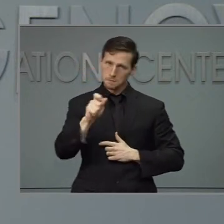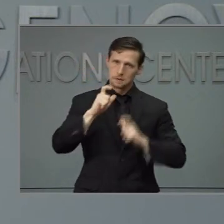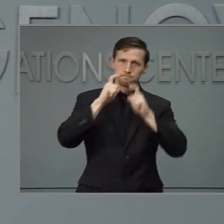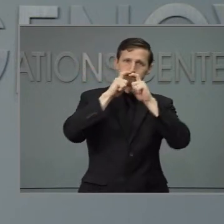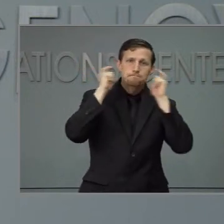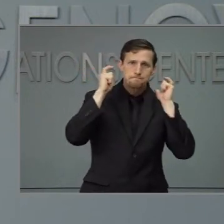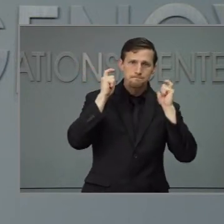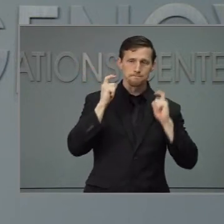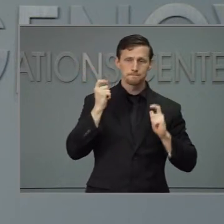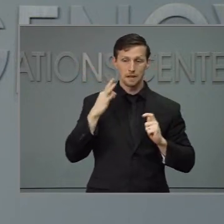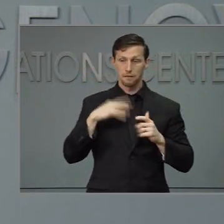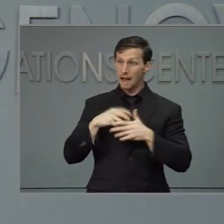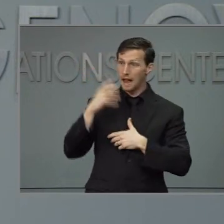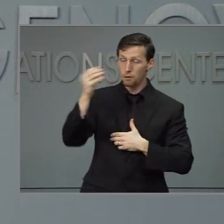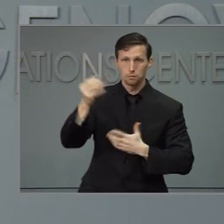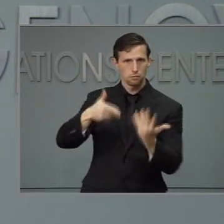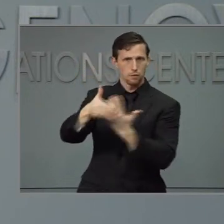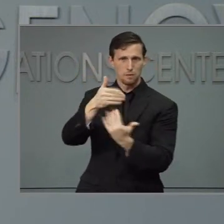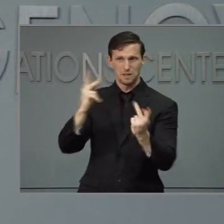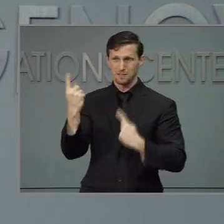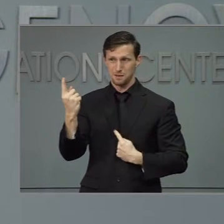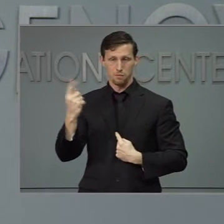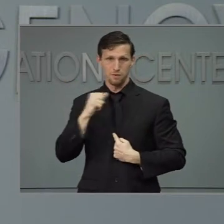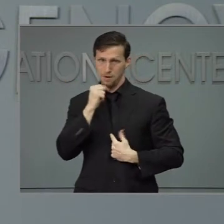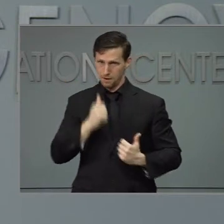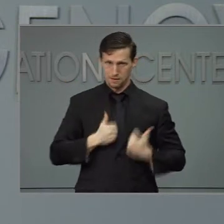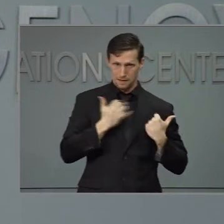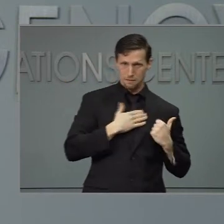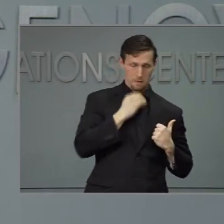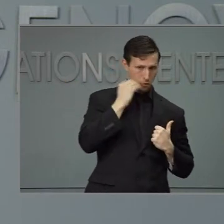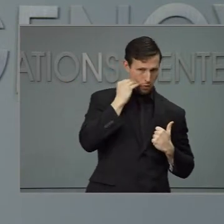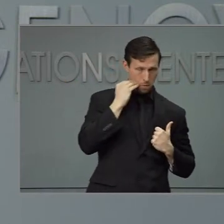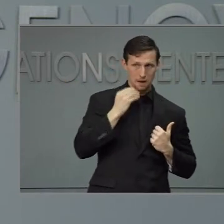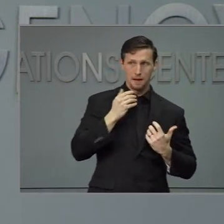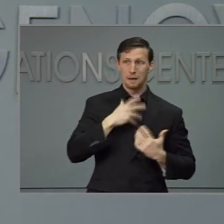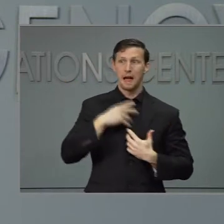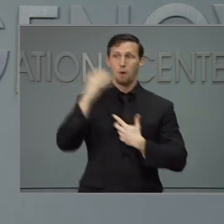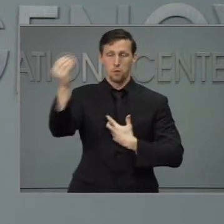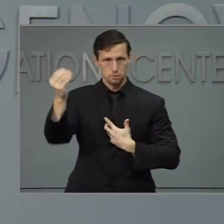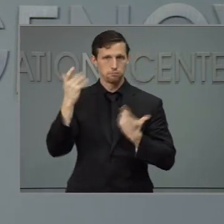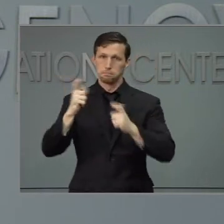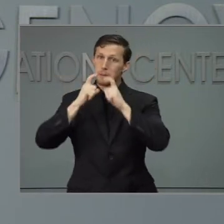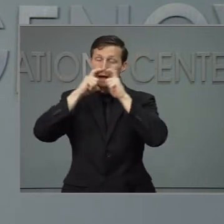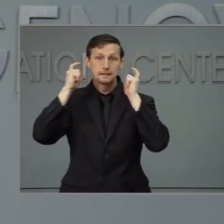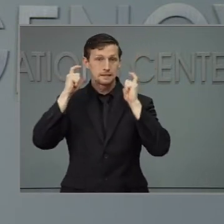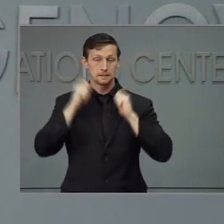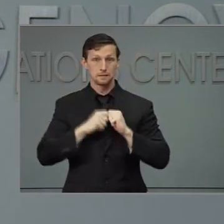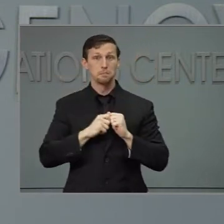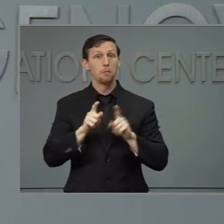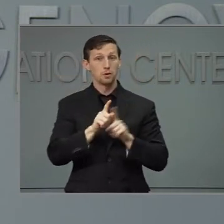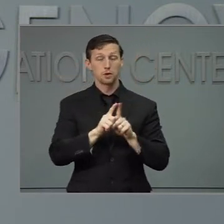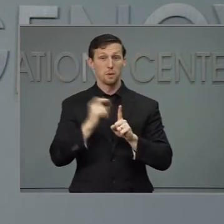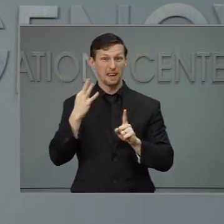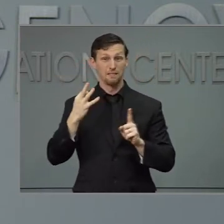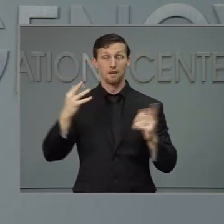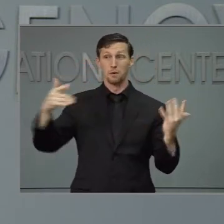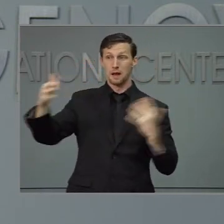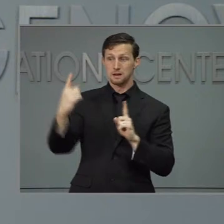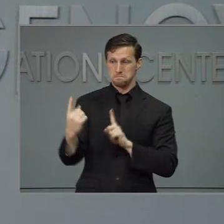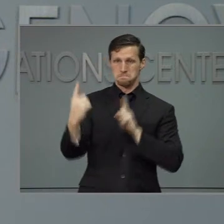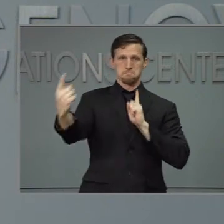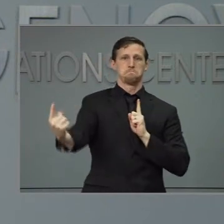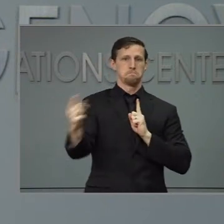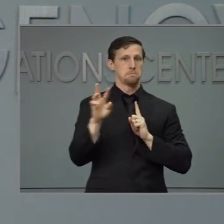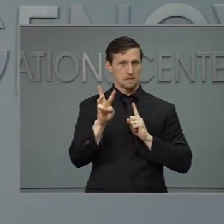you need to wear a mask over your mouth and your nose. Wait six feet apart and avoid gathering with people outside of your household. If you